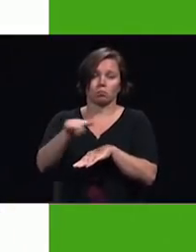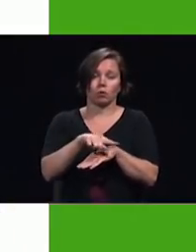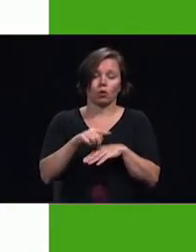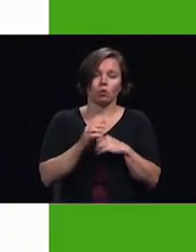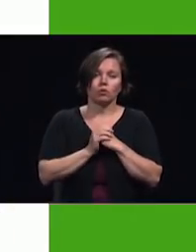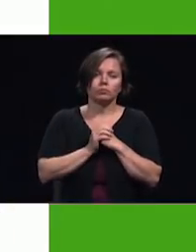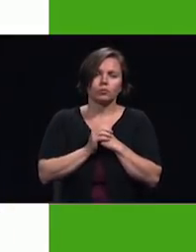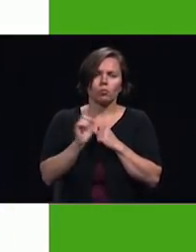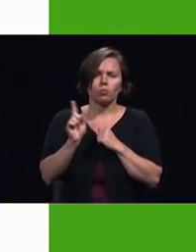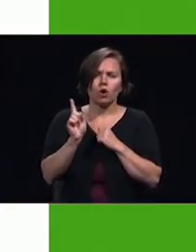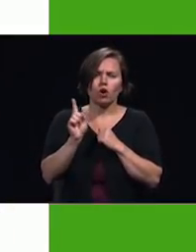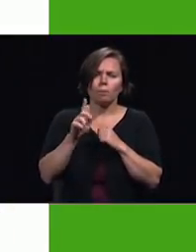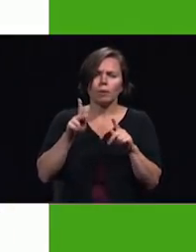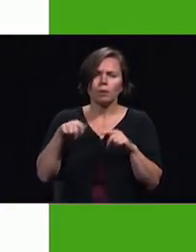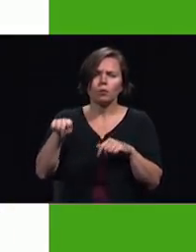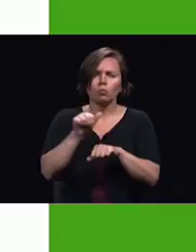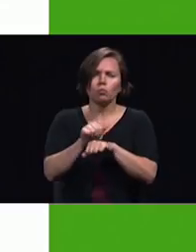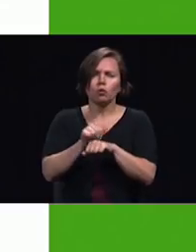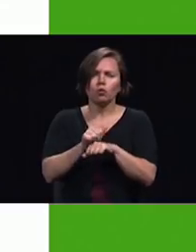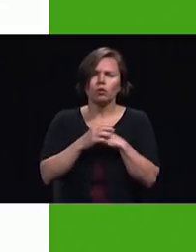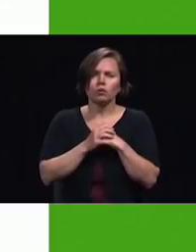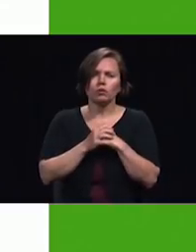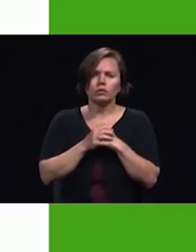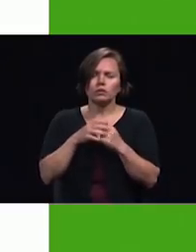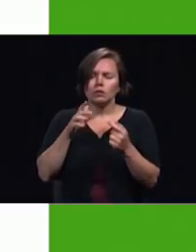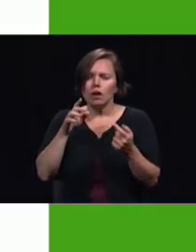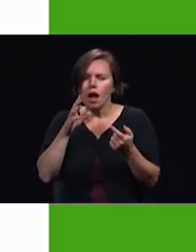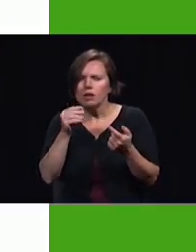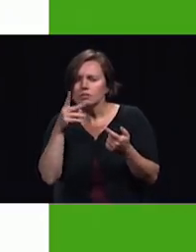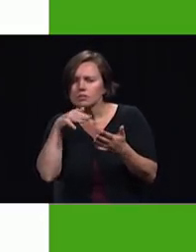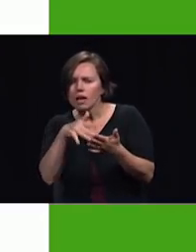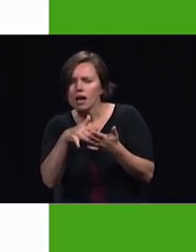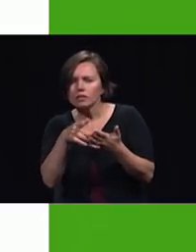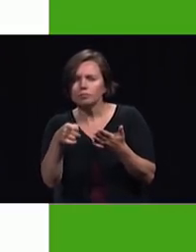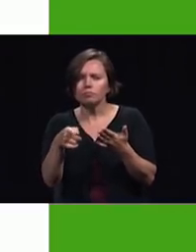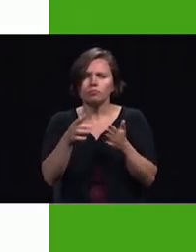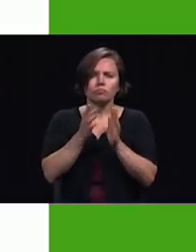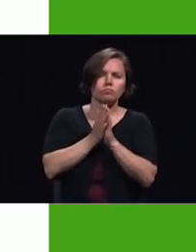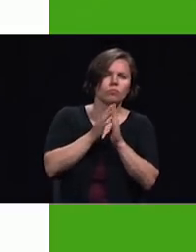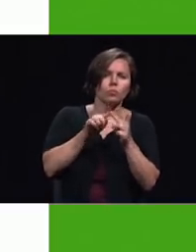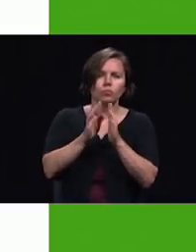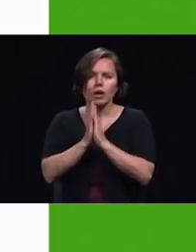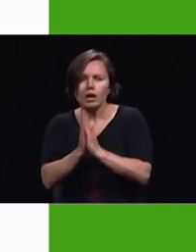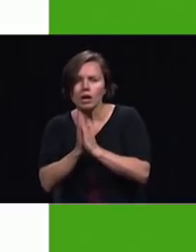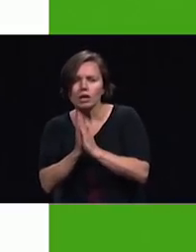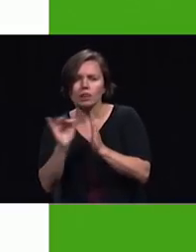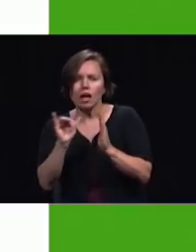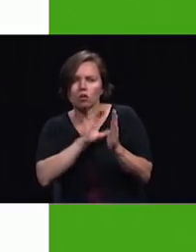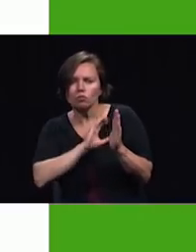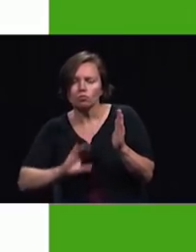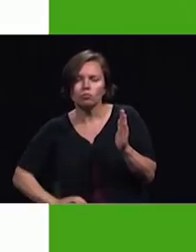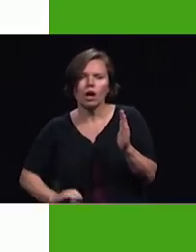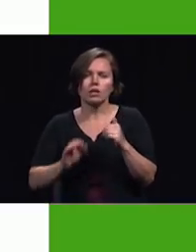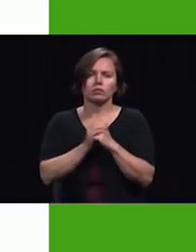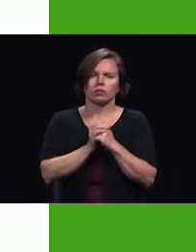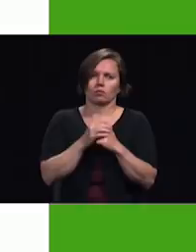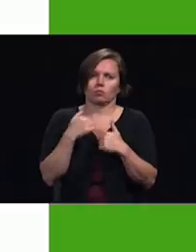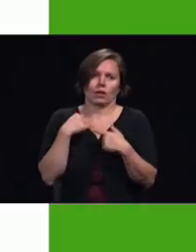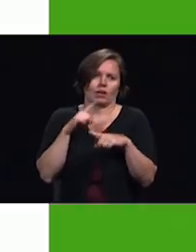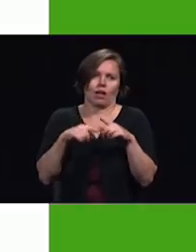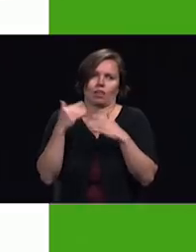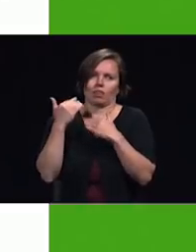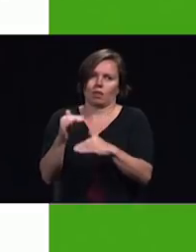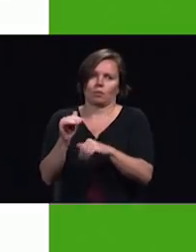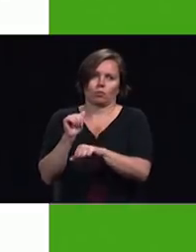who will work and study and agonize in prayer as did Christ we are not to confine our efforts to a few places in every